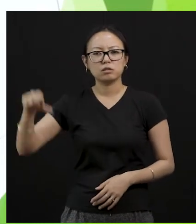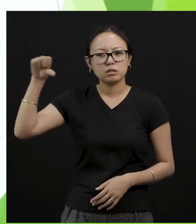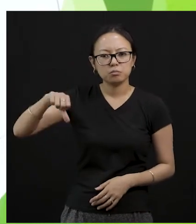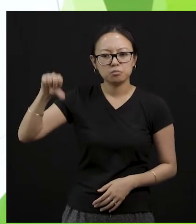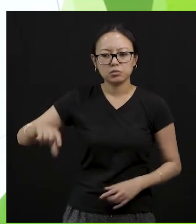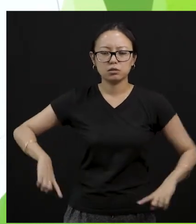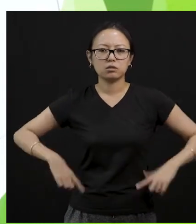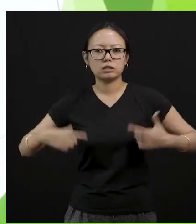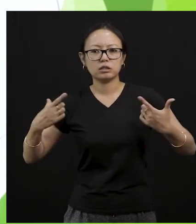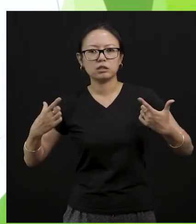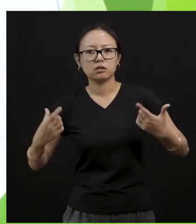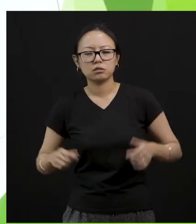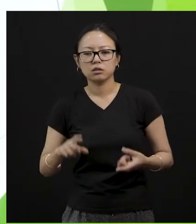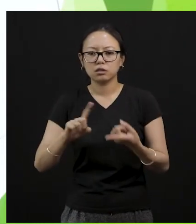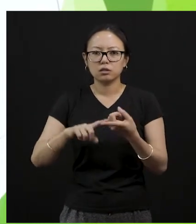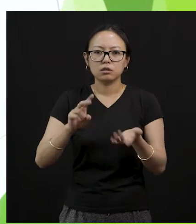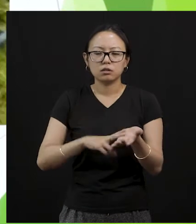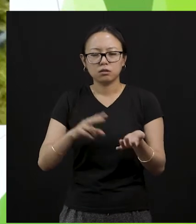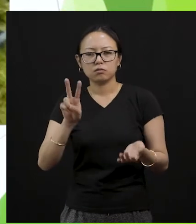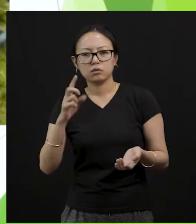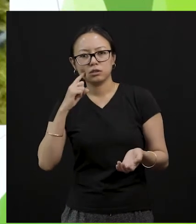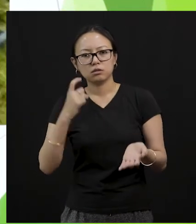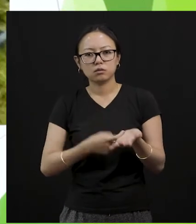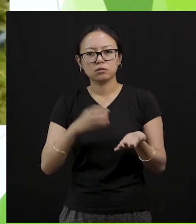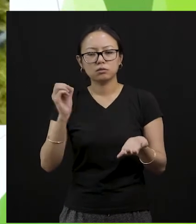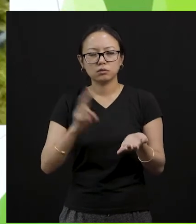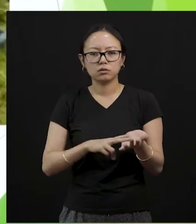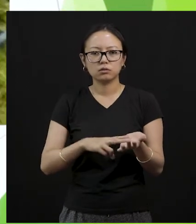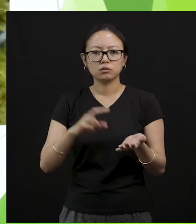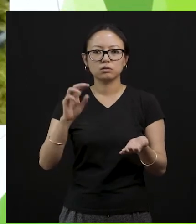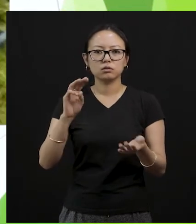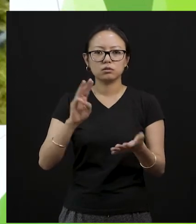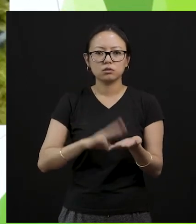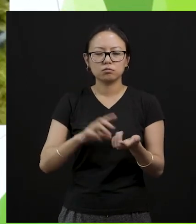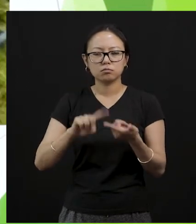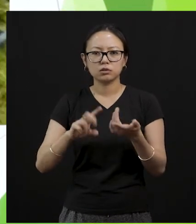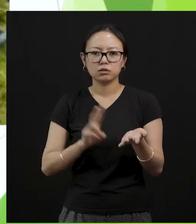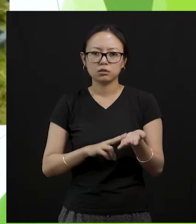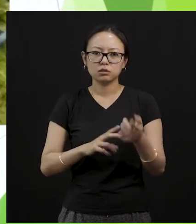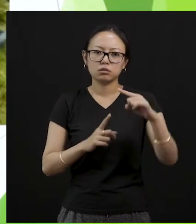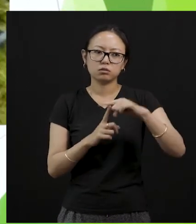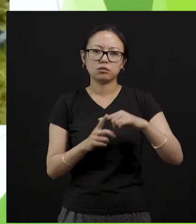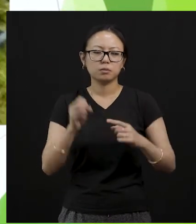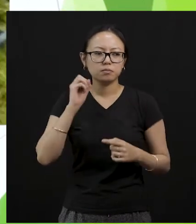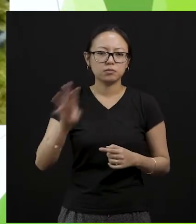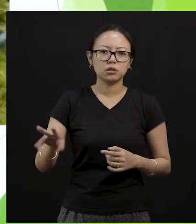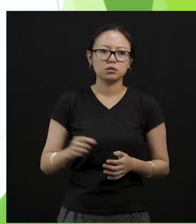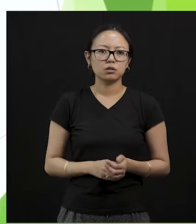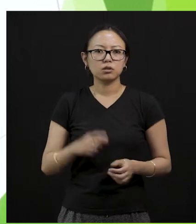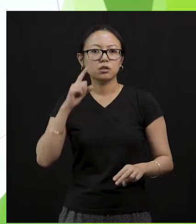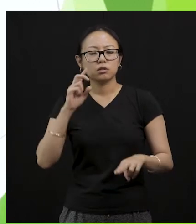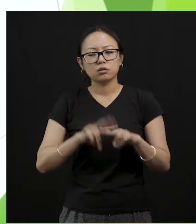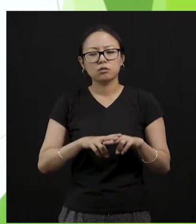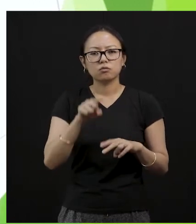and for the environment. So what you can do is, when you are cutting down one tree, when you are cutting down one